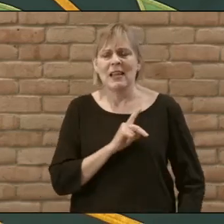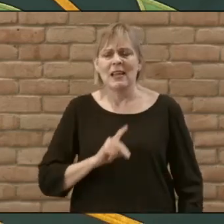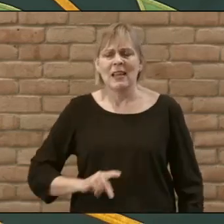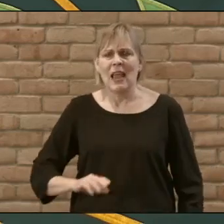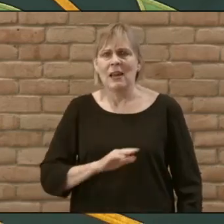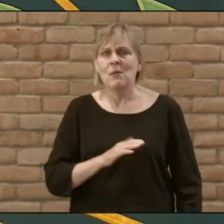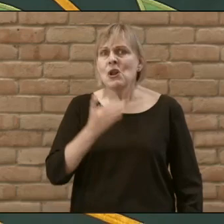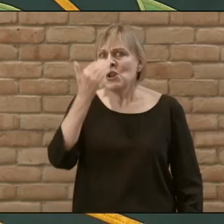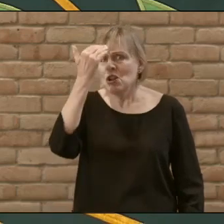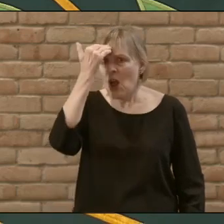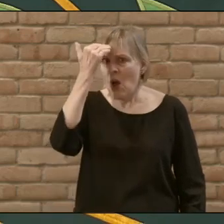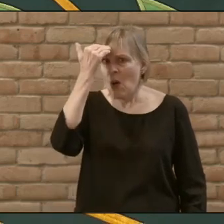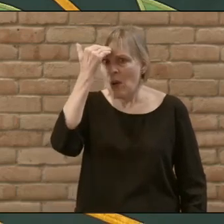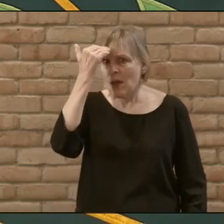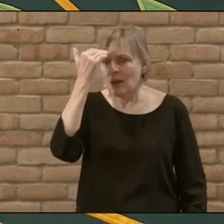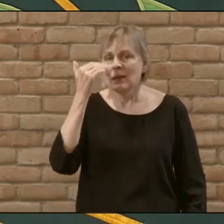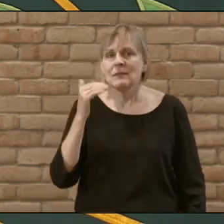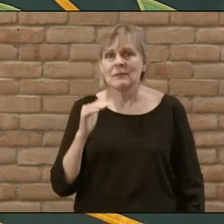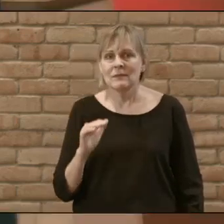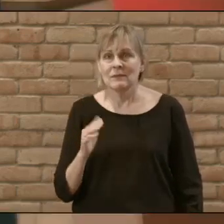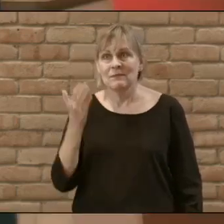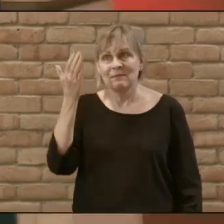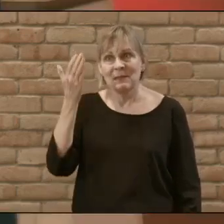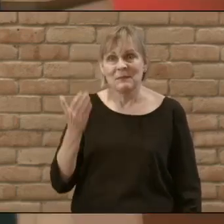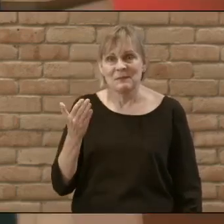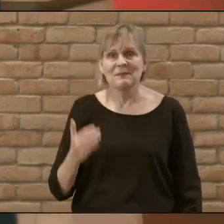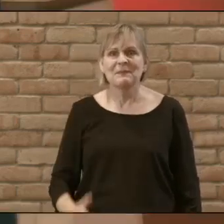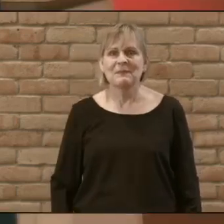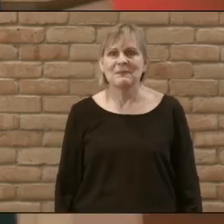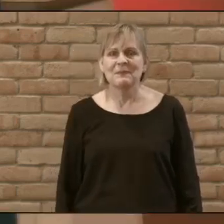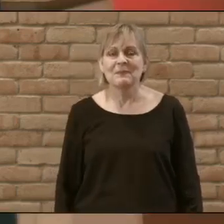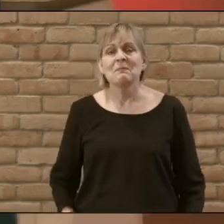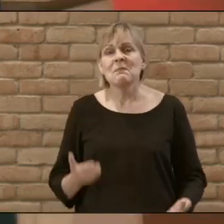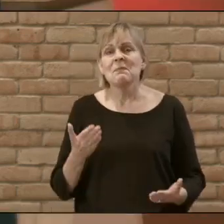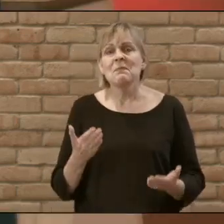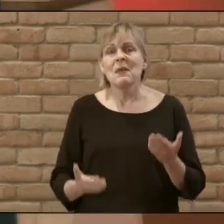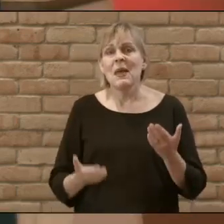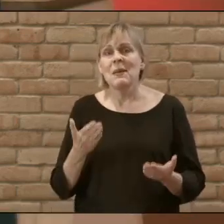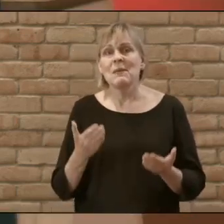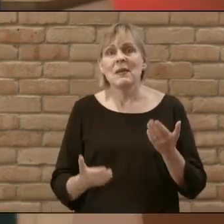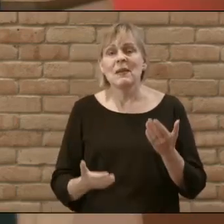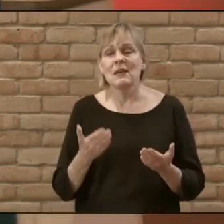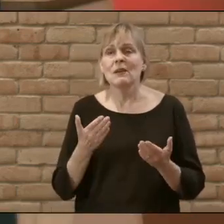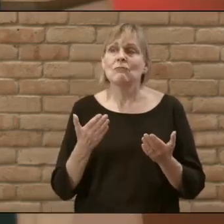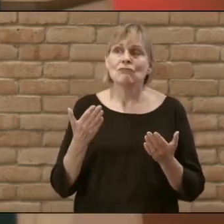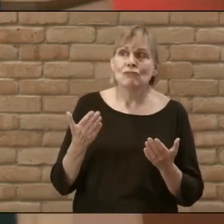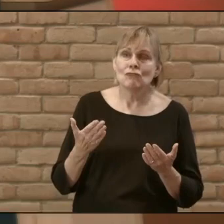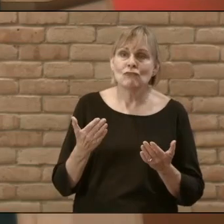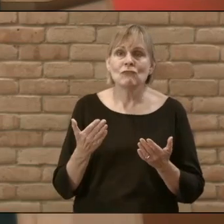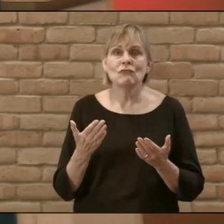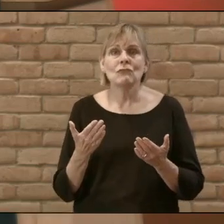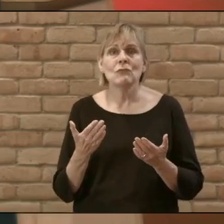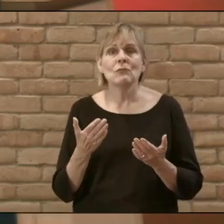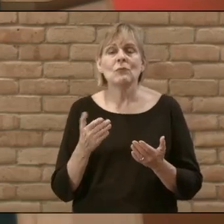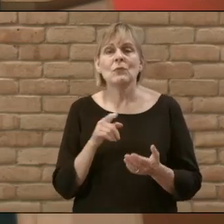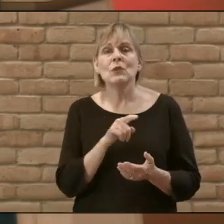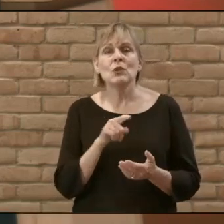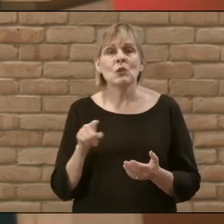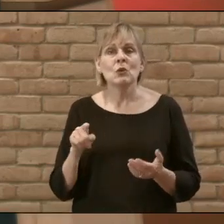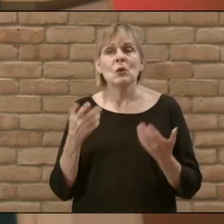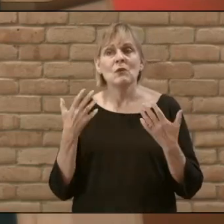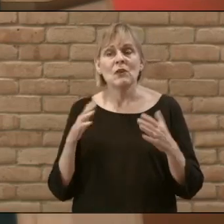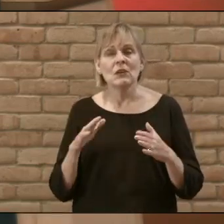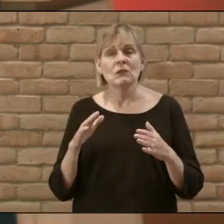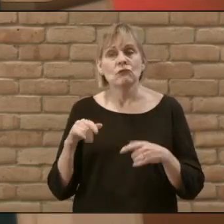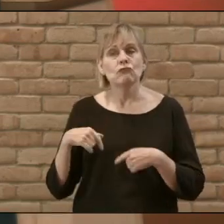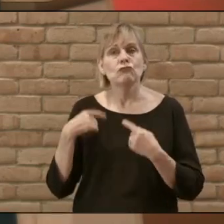by him and knowing him or perhaps you're already on board with Jesus and you may have been for